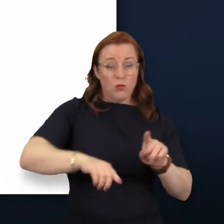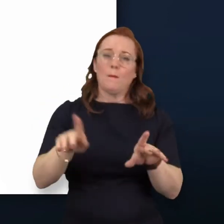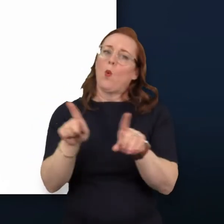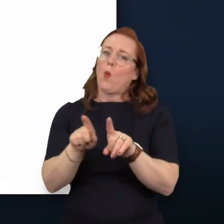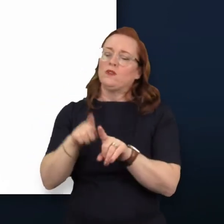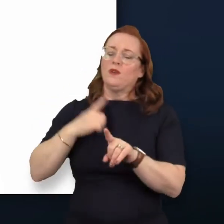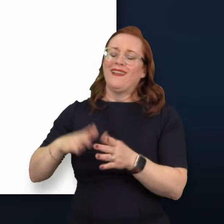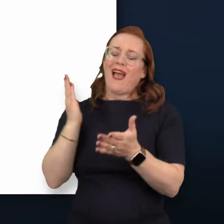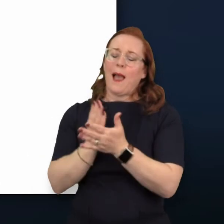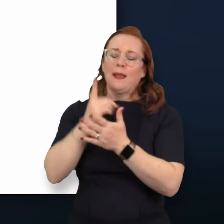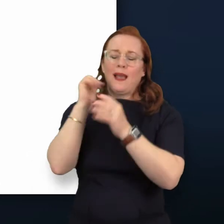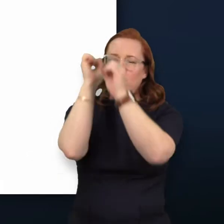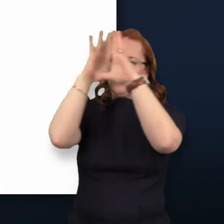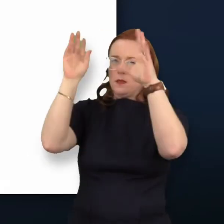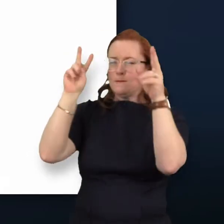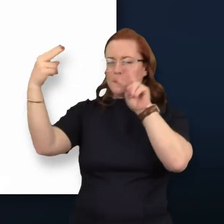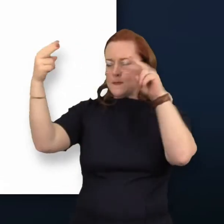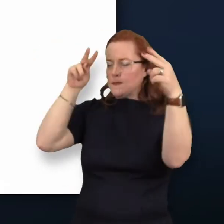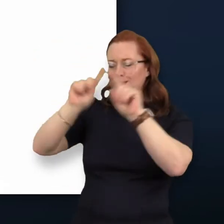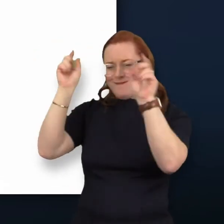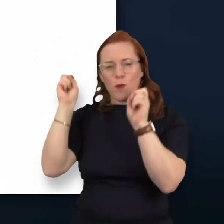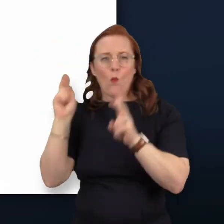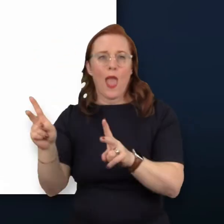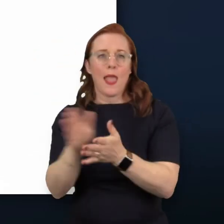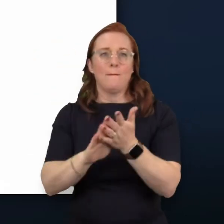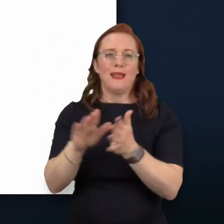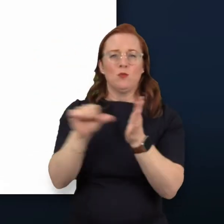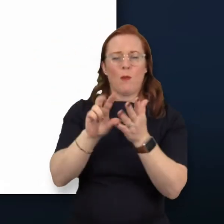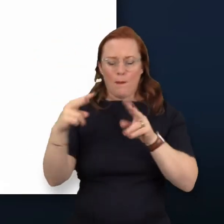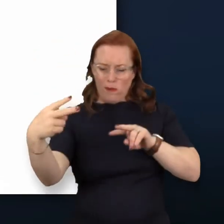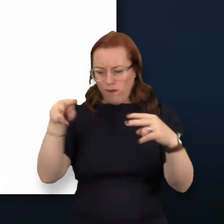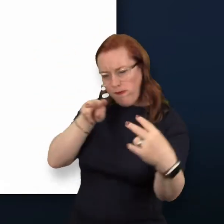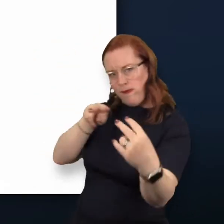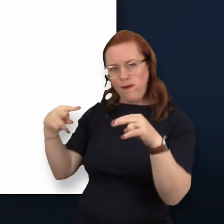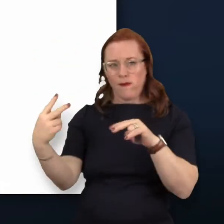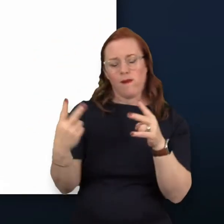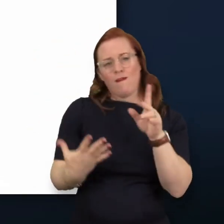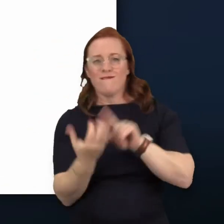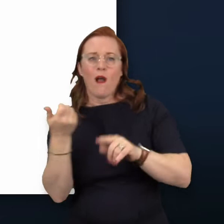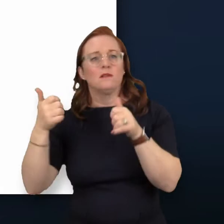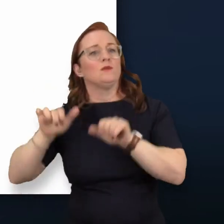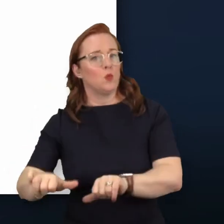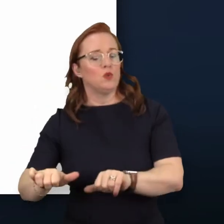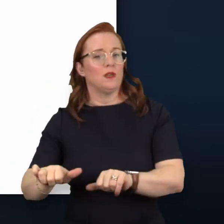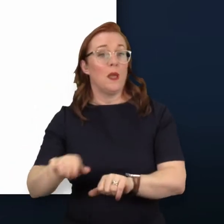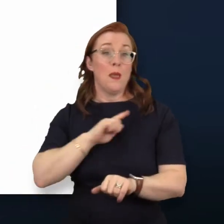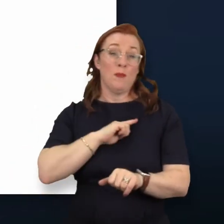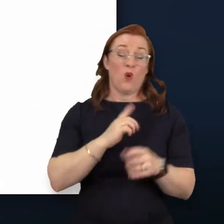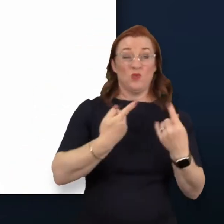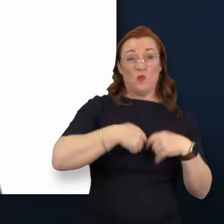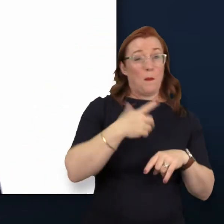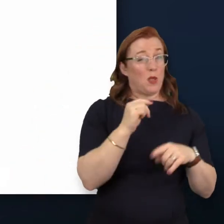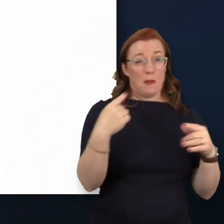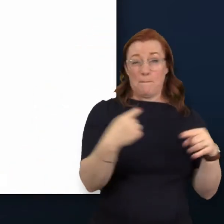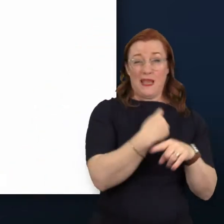but who can think in different ways and come at a problem from different angles to find different solutions that otherwise we might not have